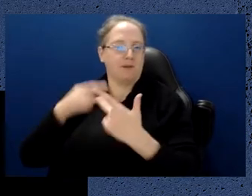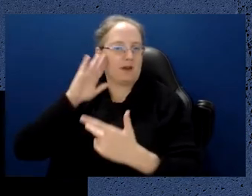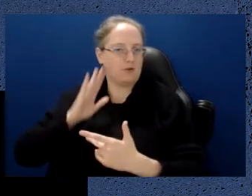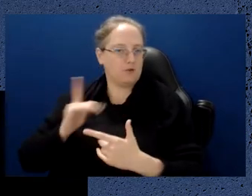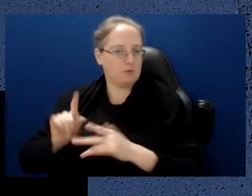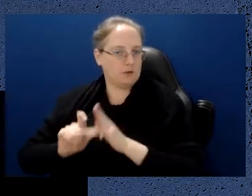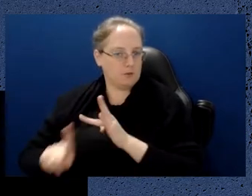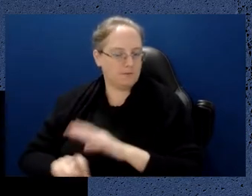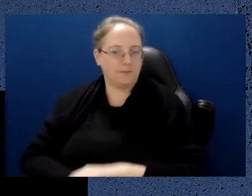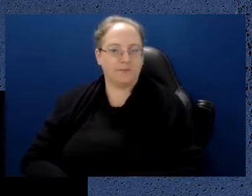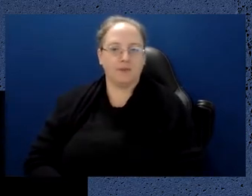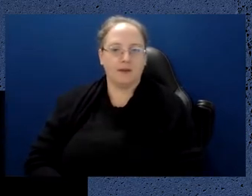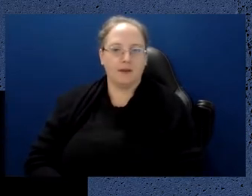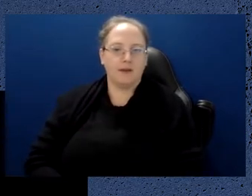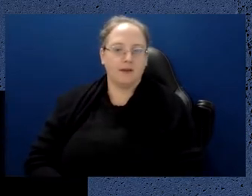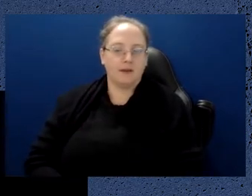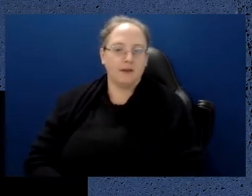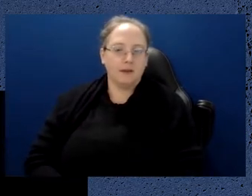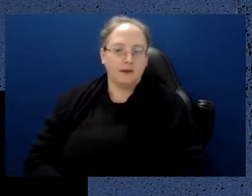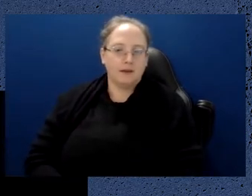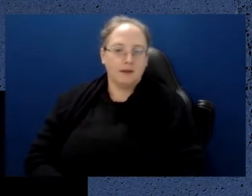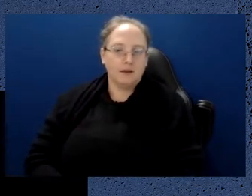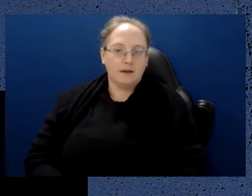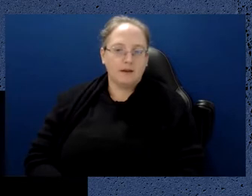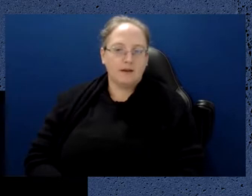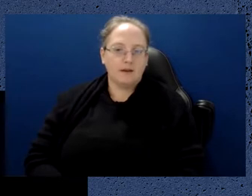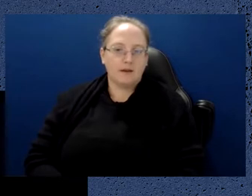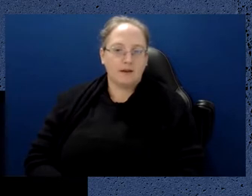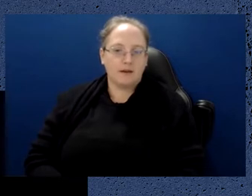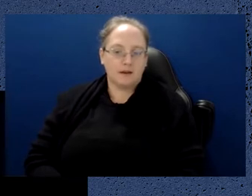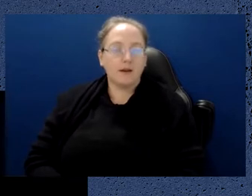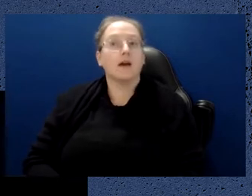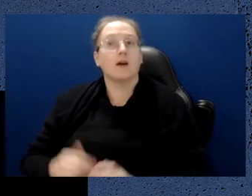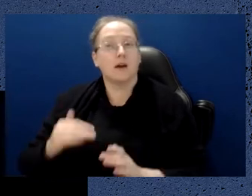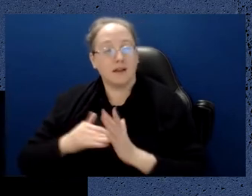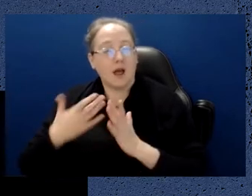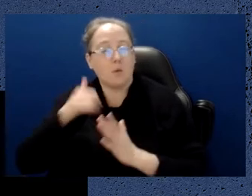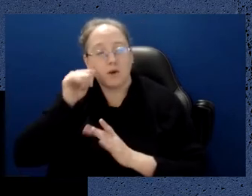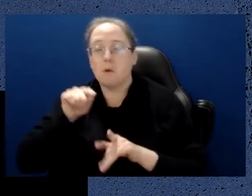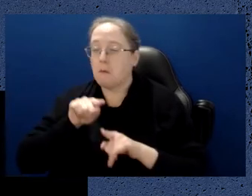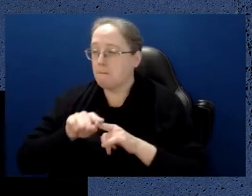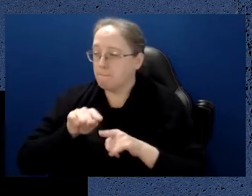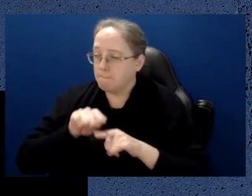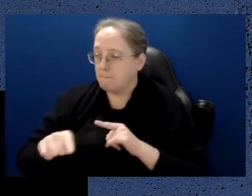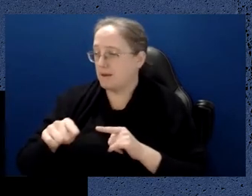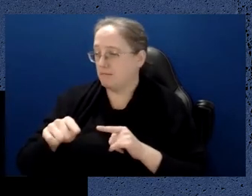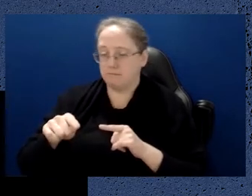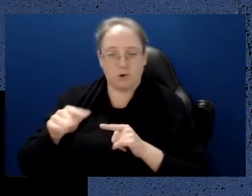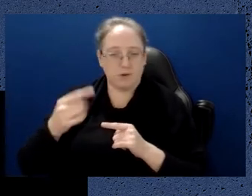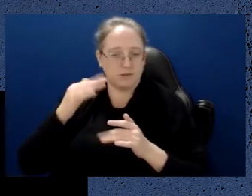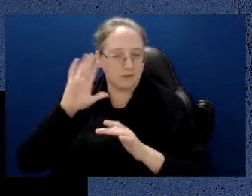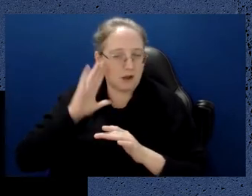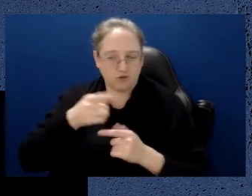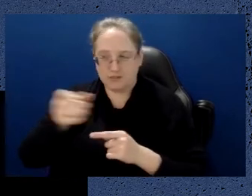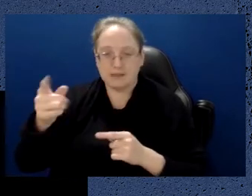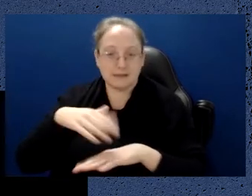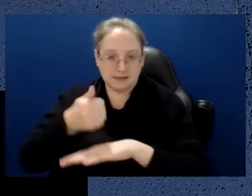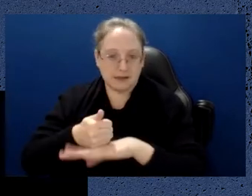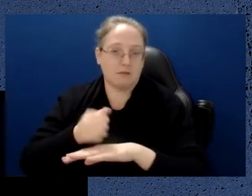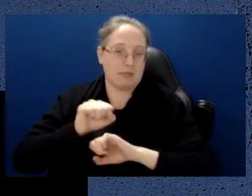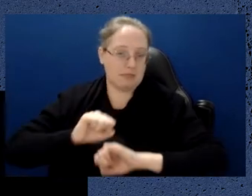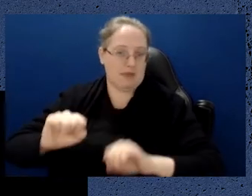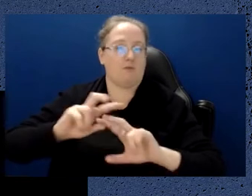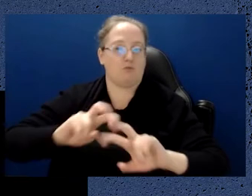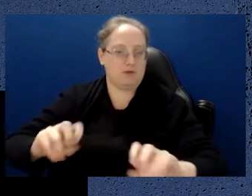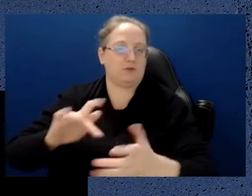world is moving now to establish fairly large national quantum computer facilities in order to meet those challenges. And there's a very interesting